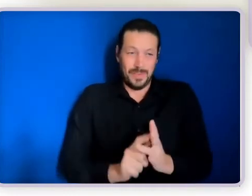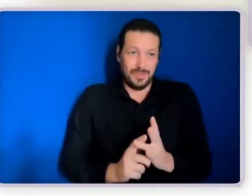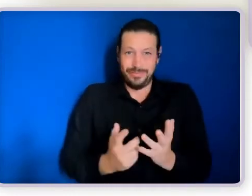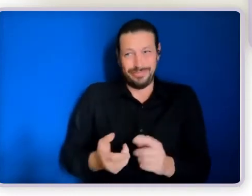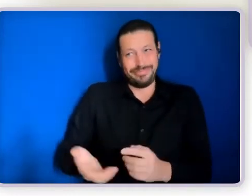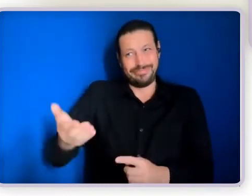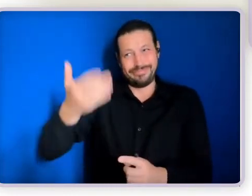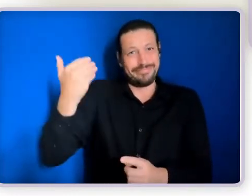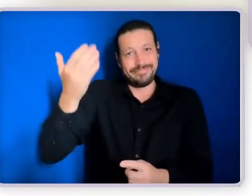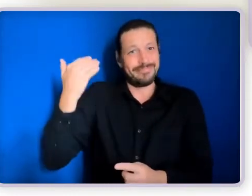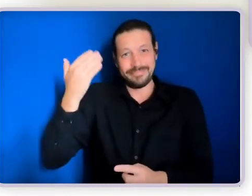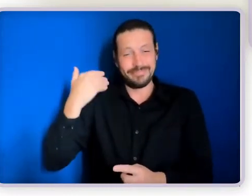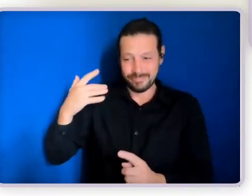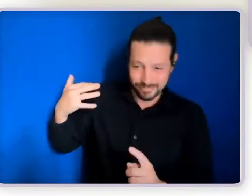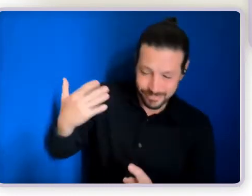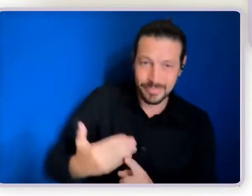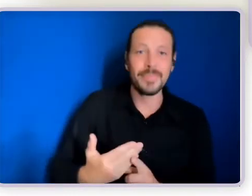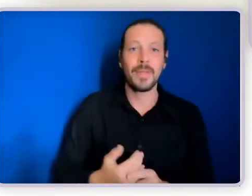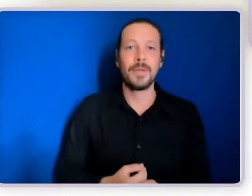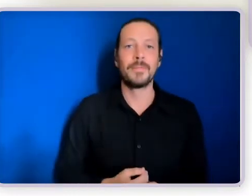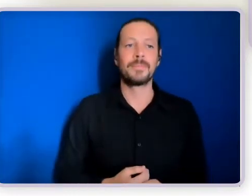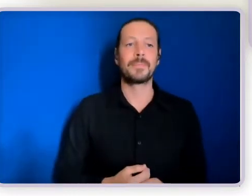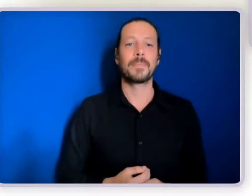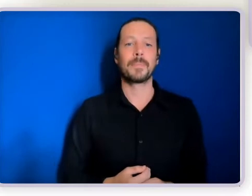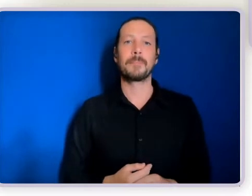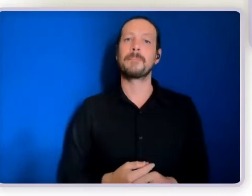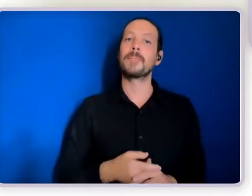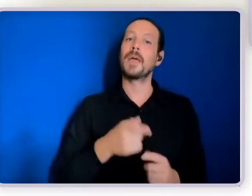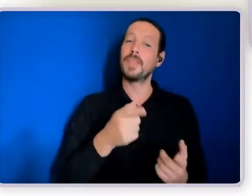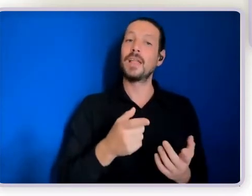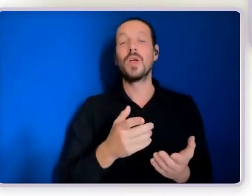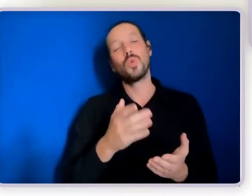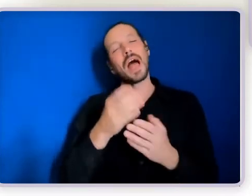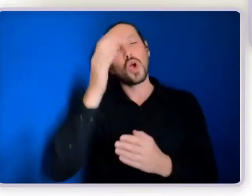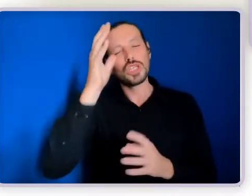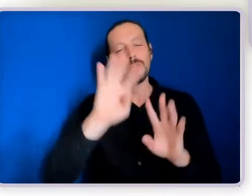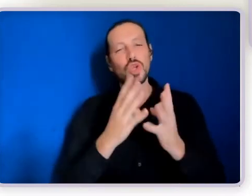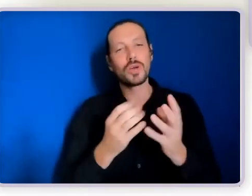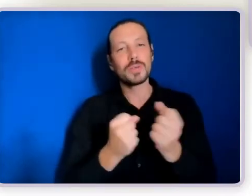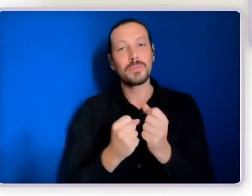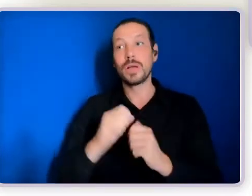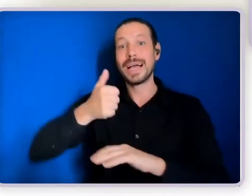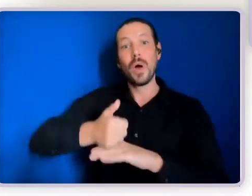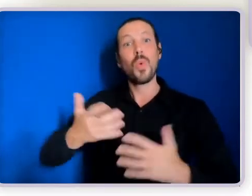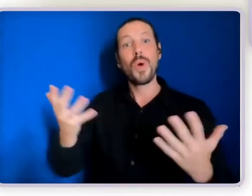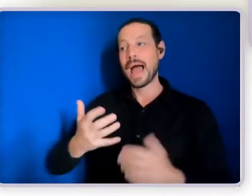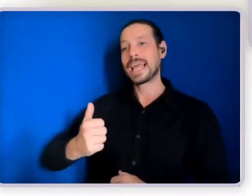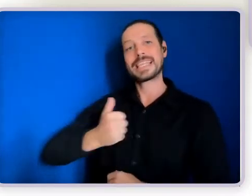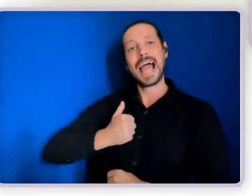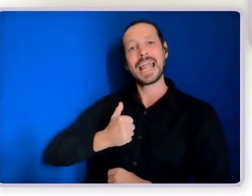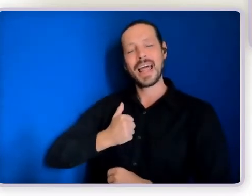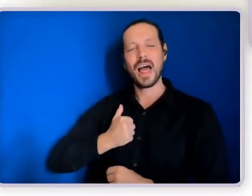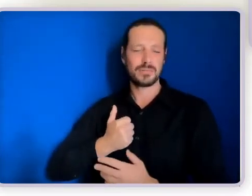The idea of a concept and the concept of a circle of support originated in Canada over 25 years ago, and that's where it was